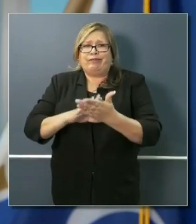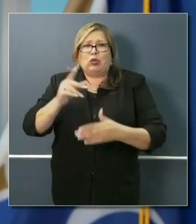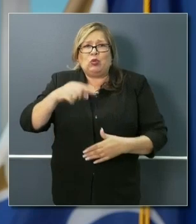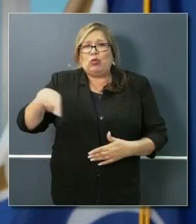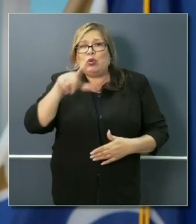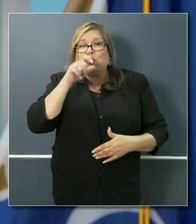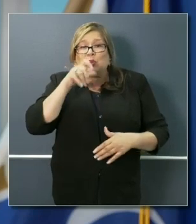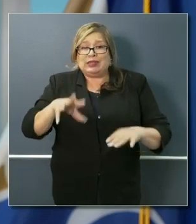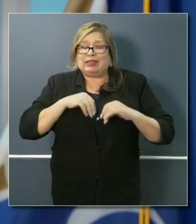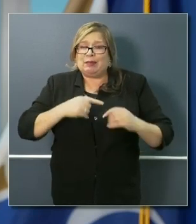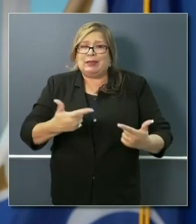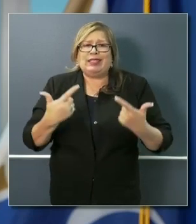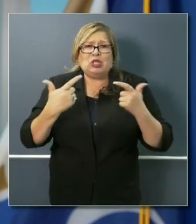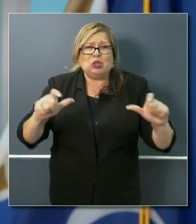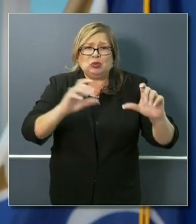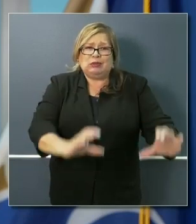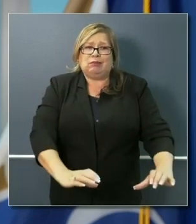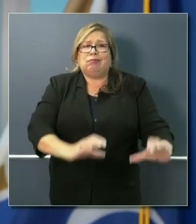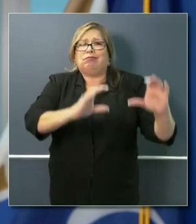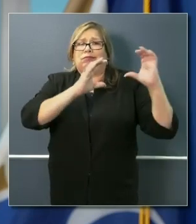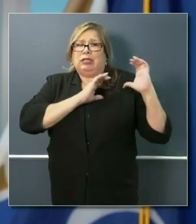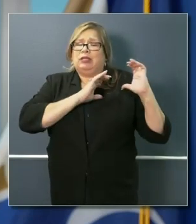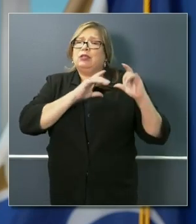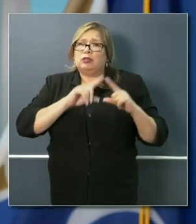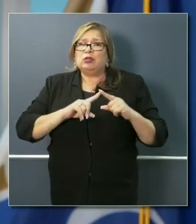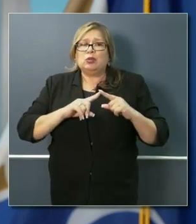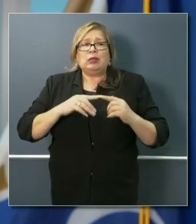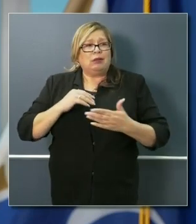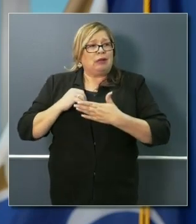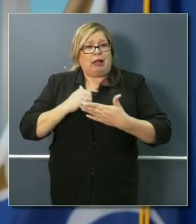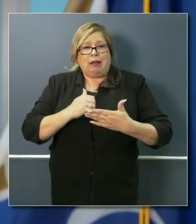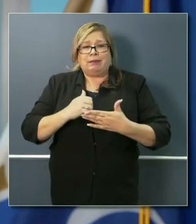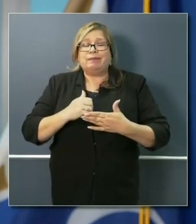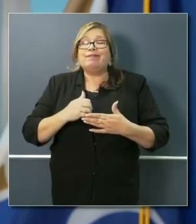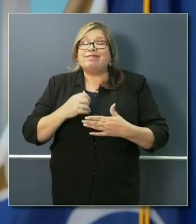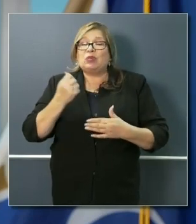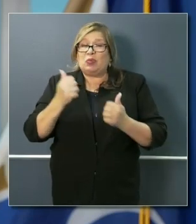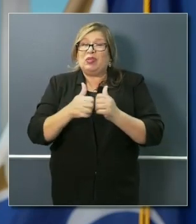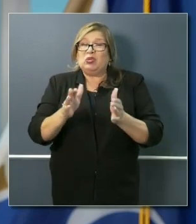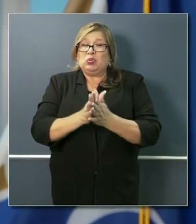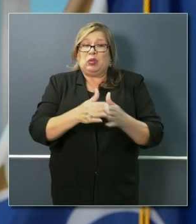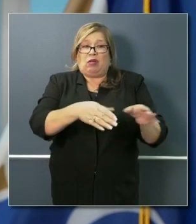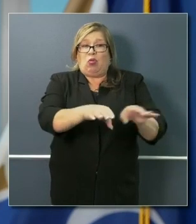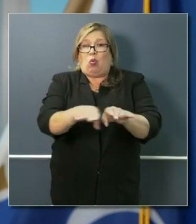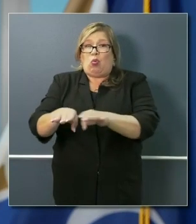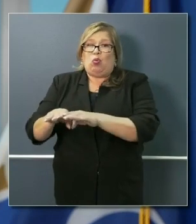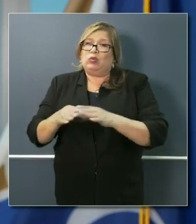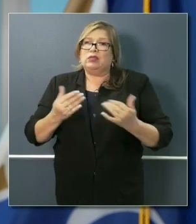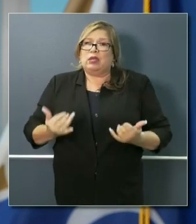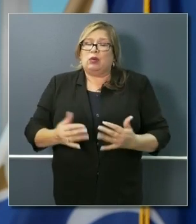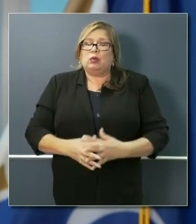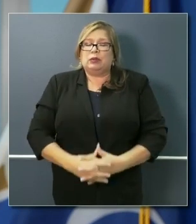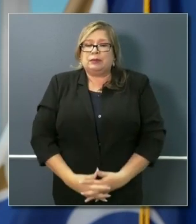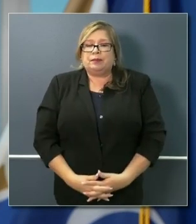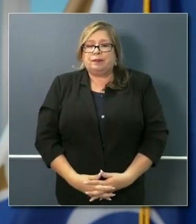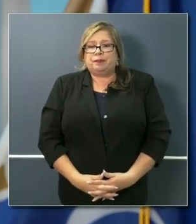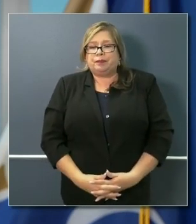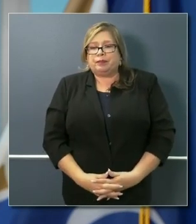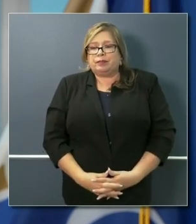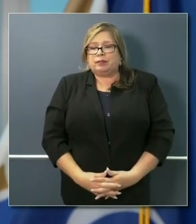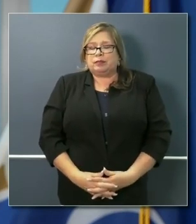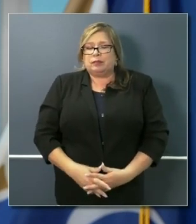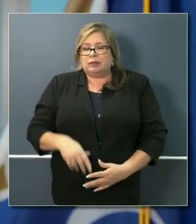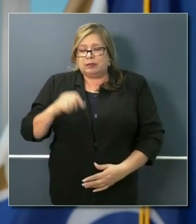are bearing an even greater burden to meet this moment with the call for those schools to shut down. Dustin Gardner, SF